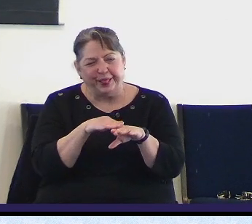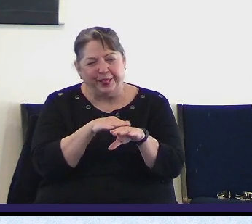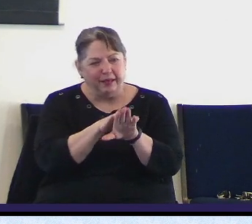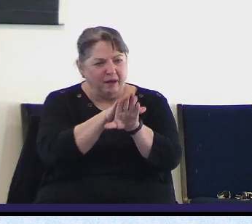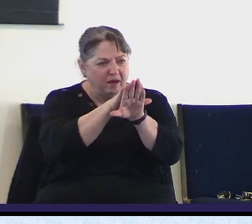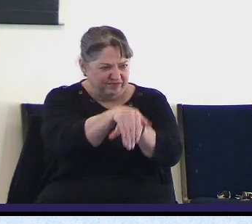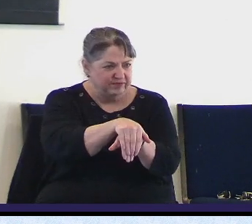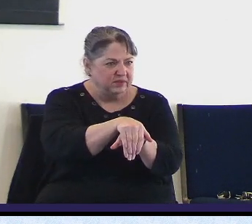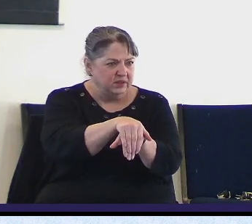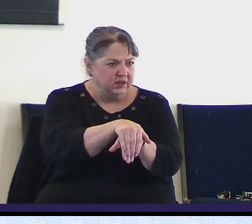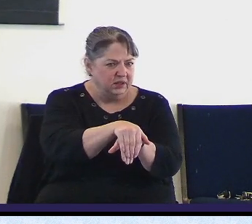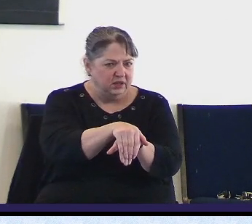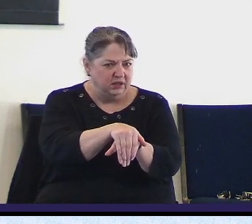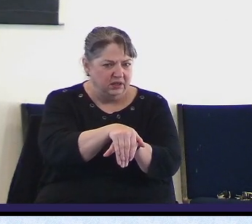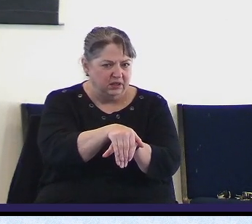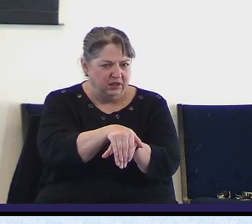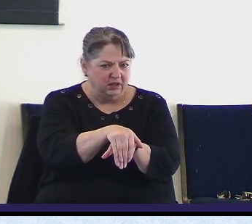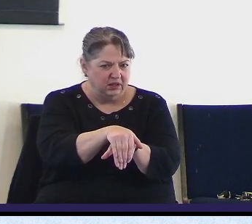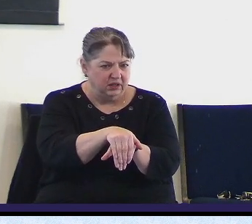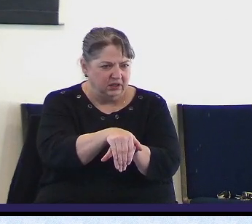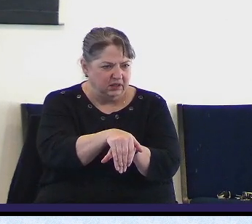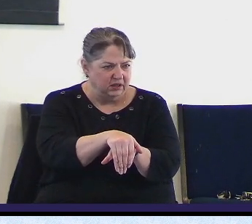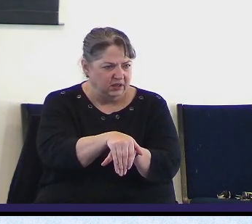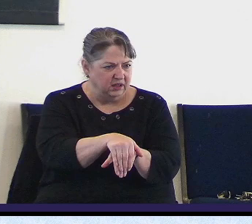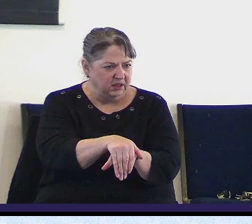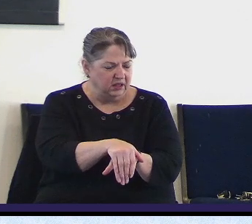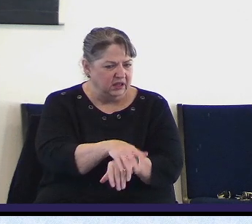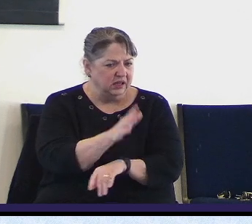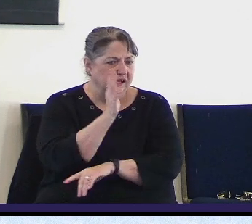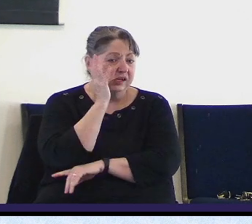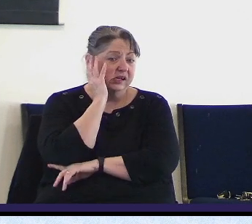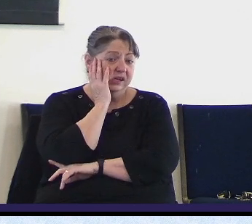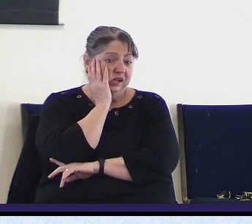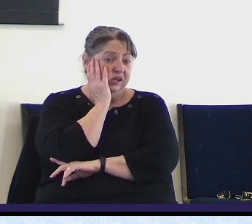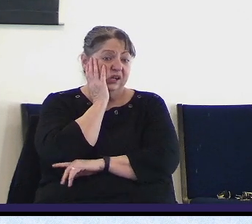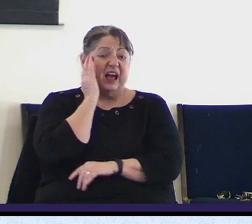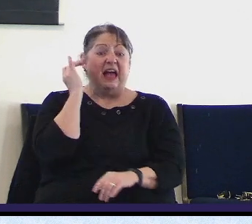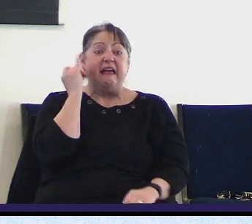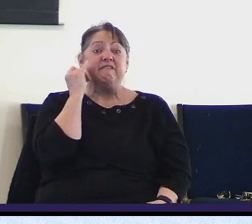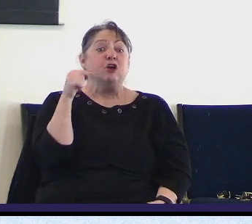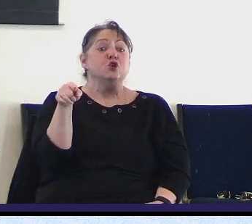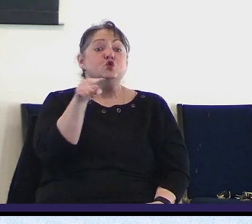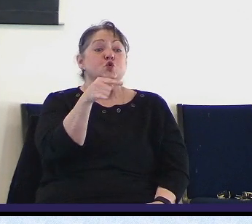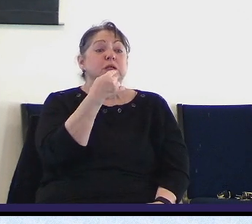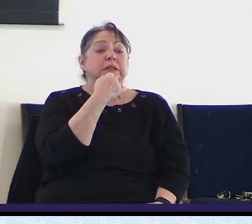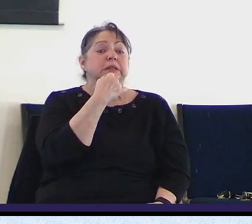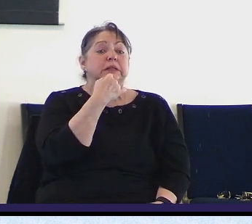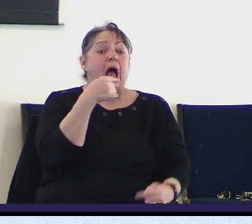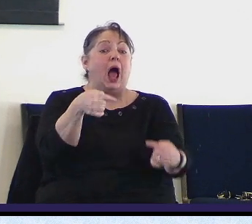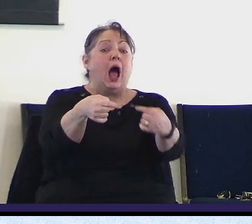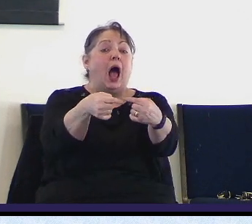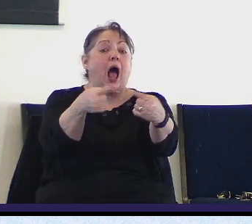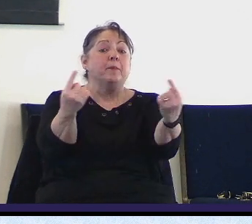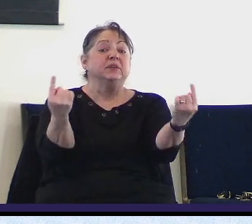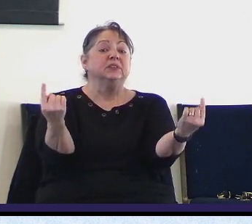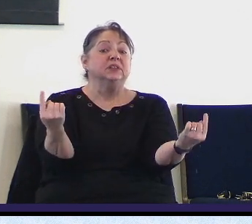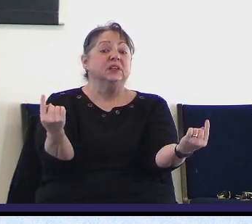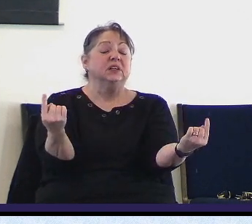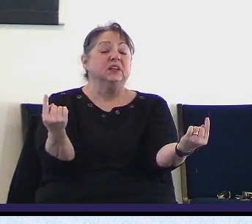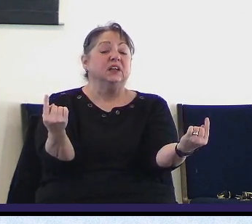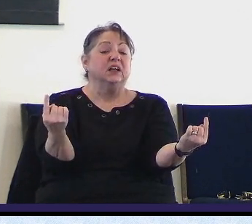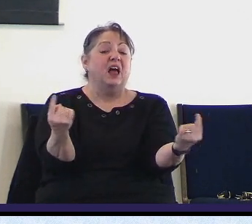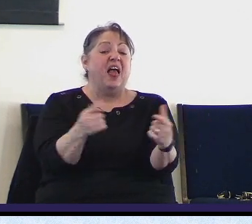The problem is that if you do not say what's politically correct they'll remove you from Twitter